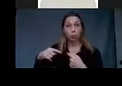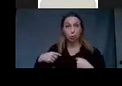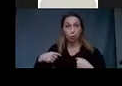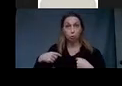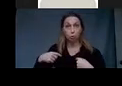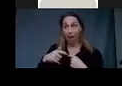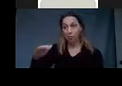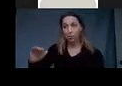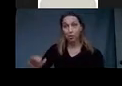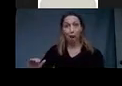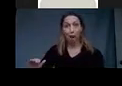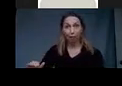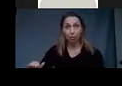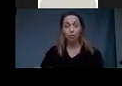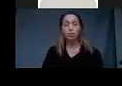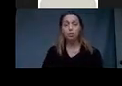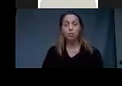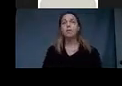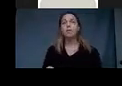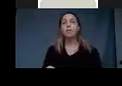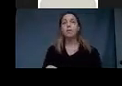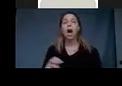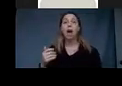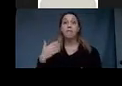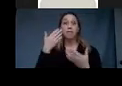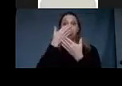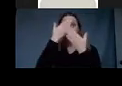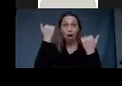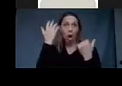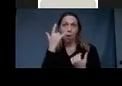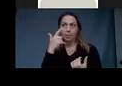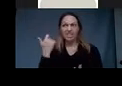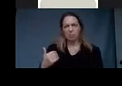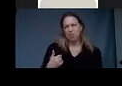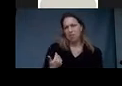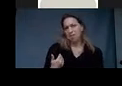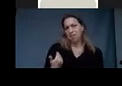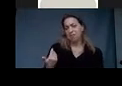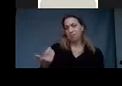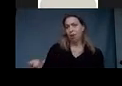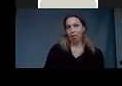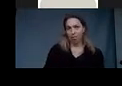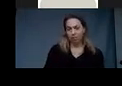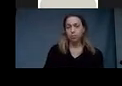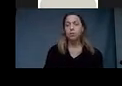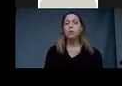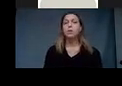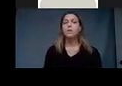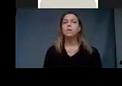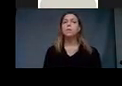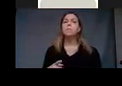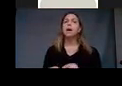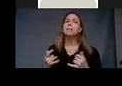And, uh, and of course I had forgotten because I was a very young child. and, uh, but still that